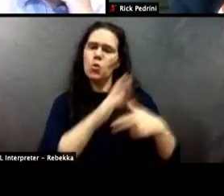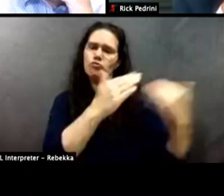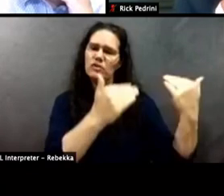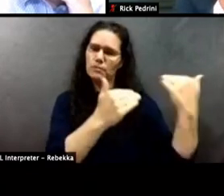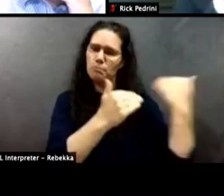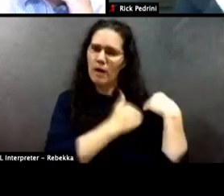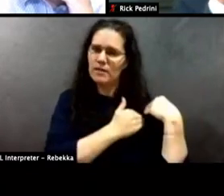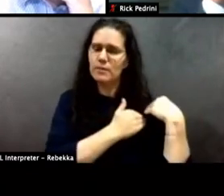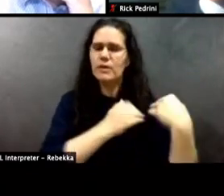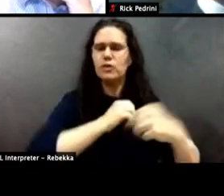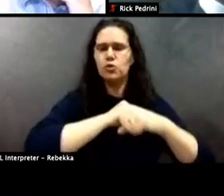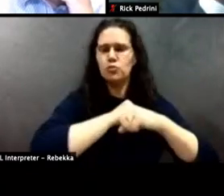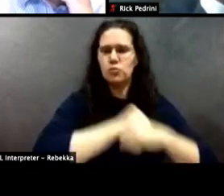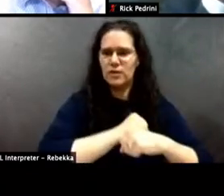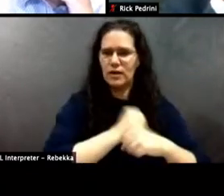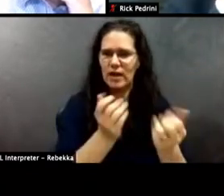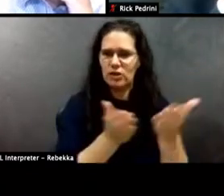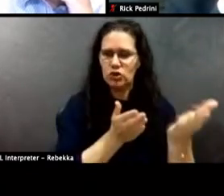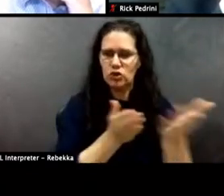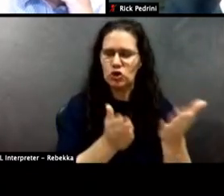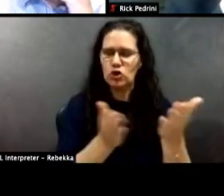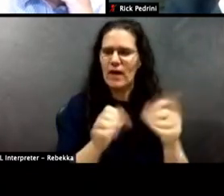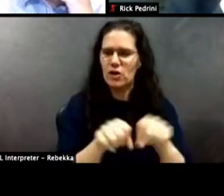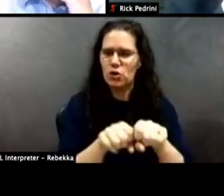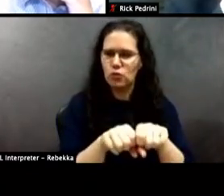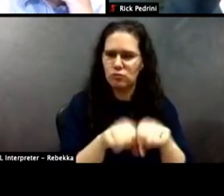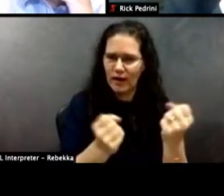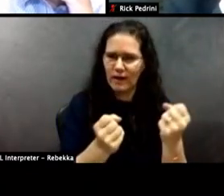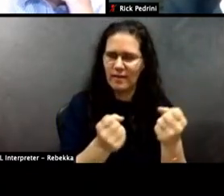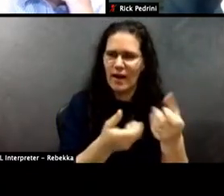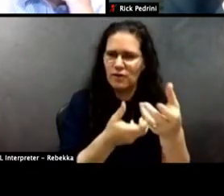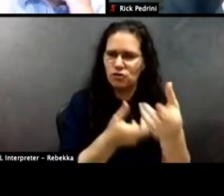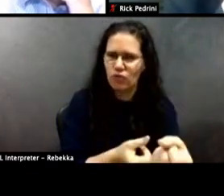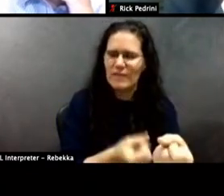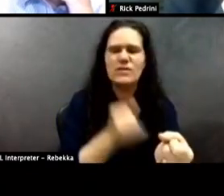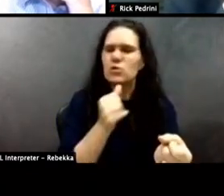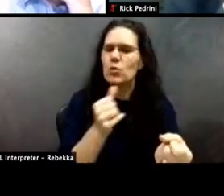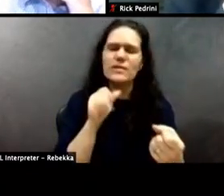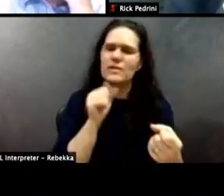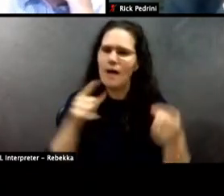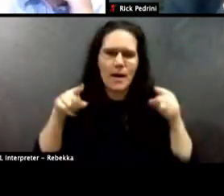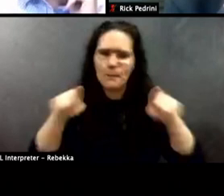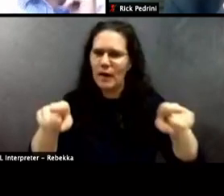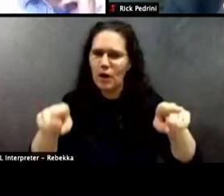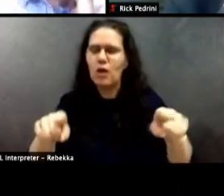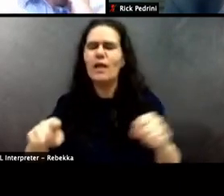as citizen X killing citizens Y. It's a very horrible example. Greg, you next.